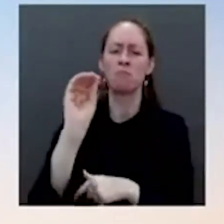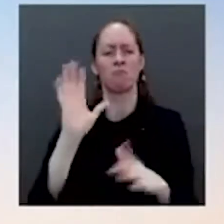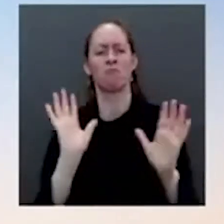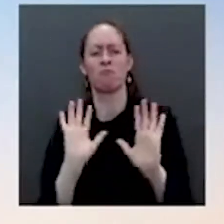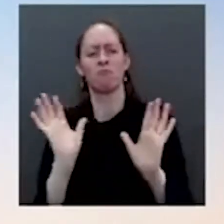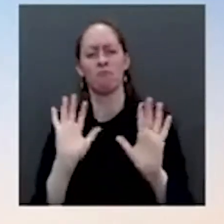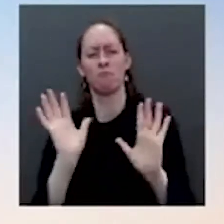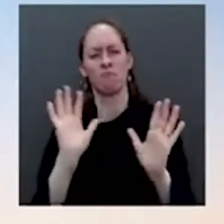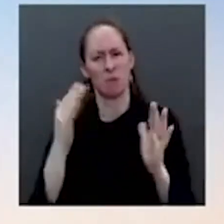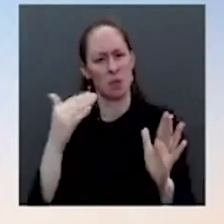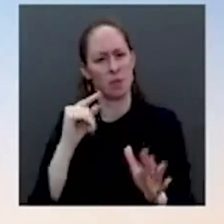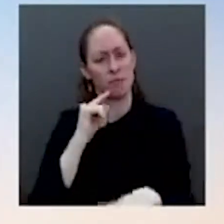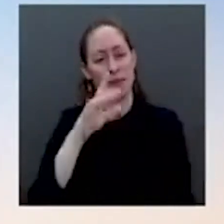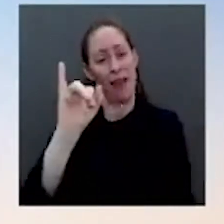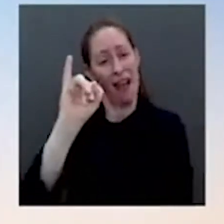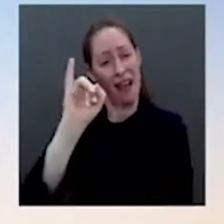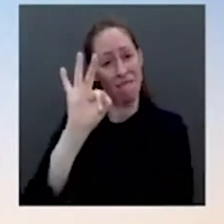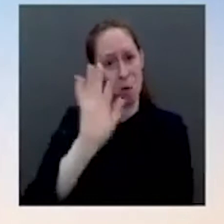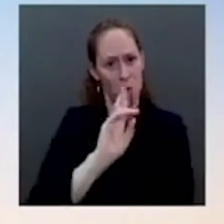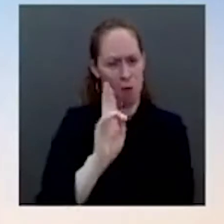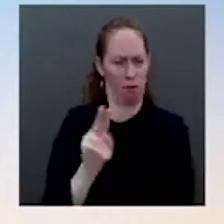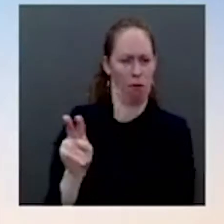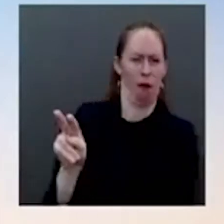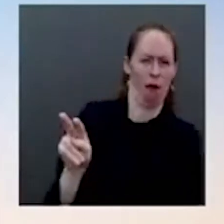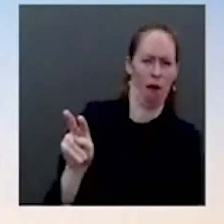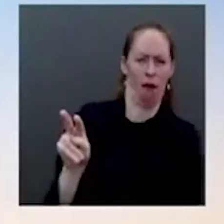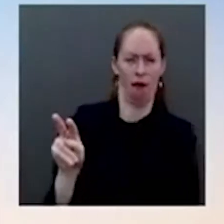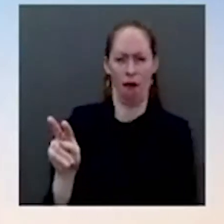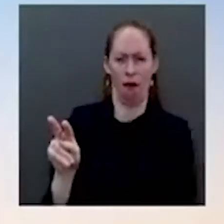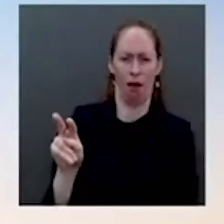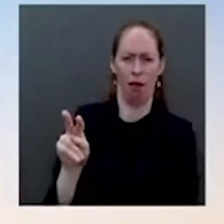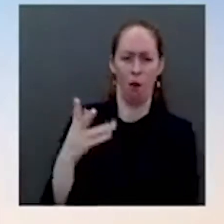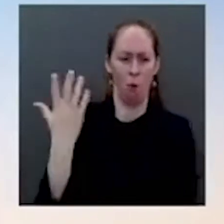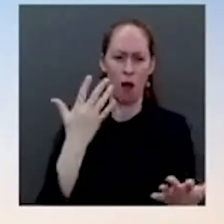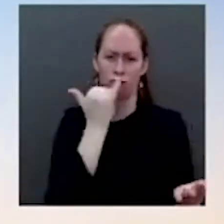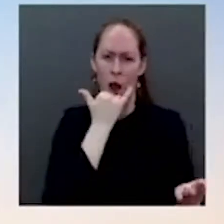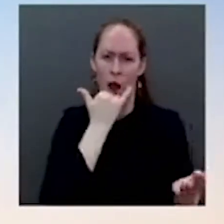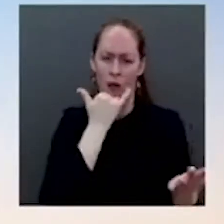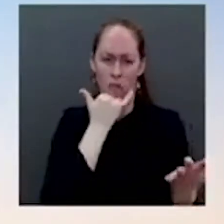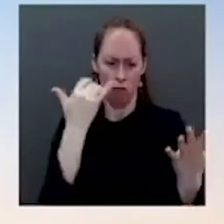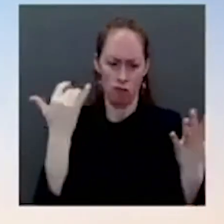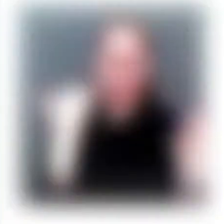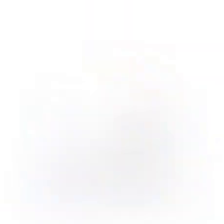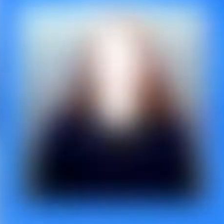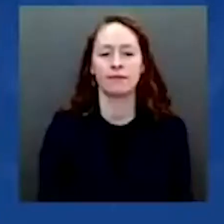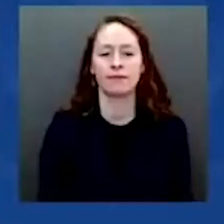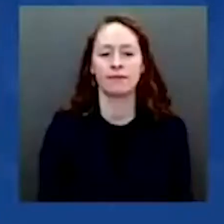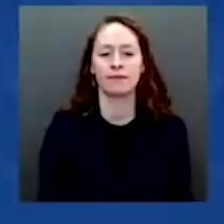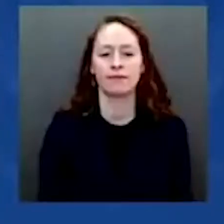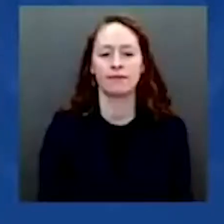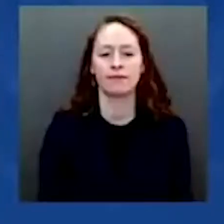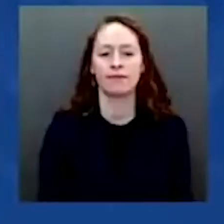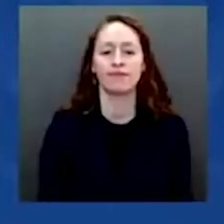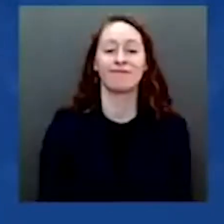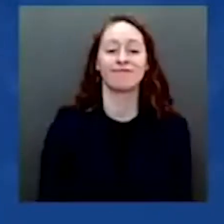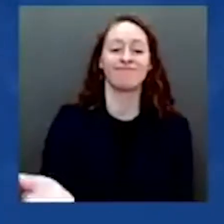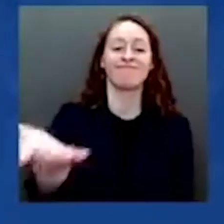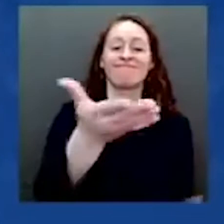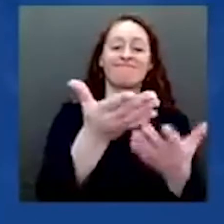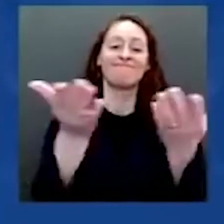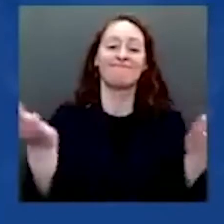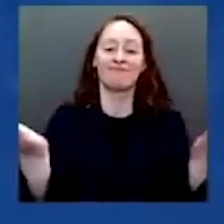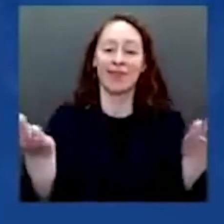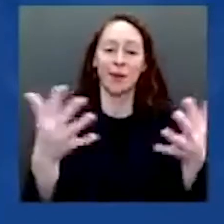occurs today, that is happening today. And they are using this as an excuse not to be a part of that. Certain dates echo